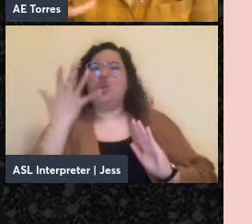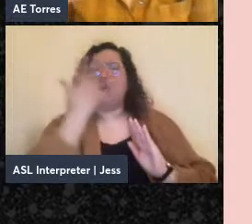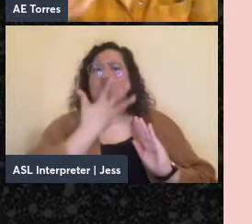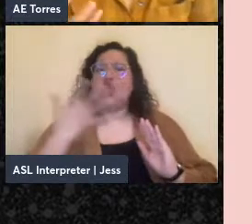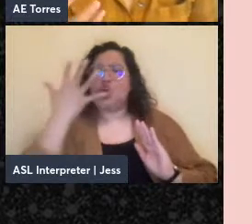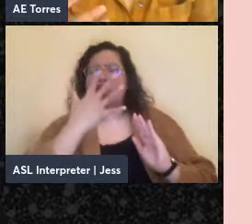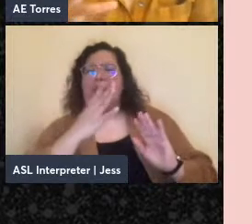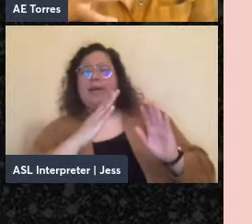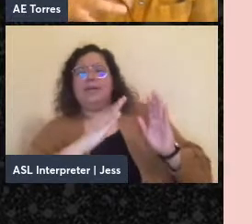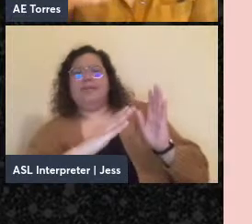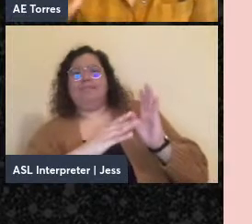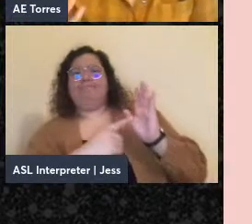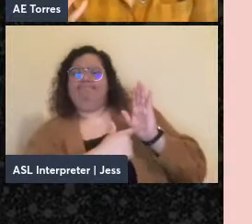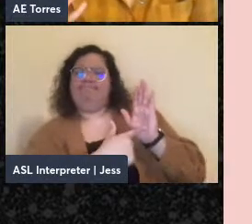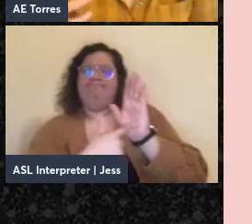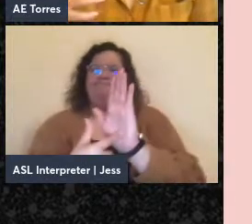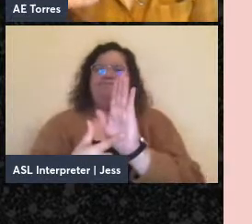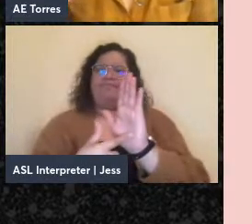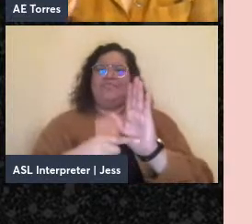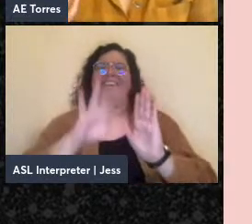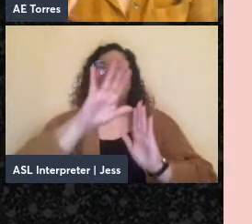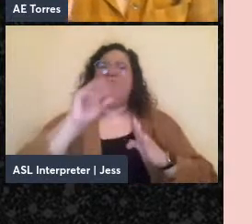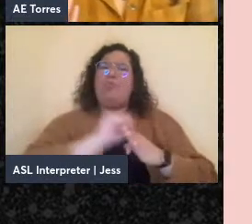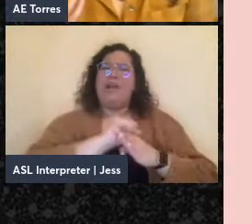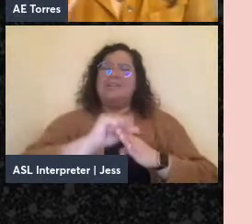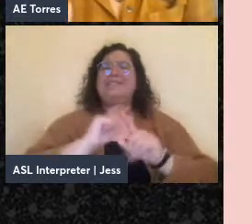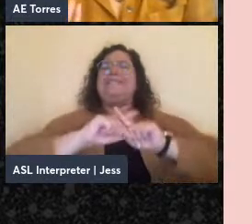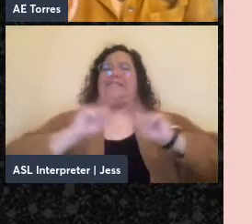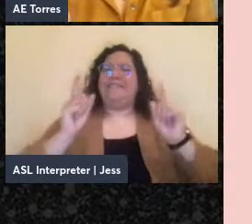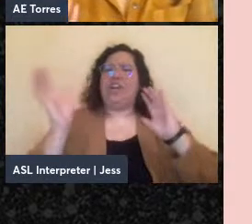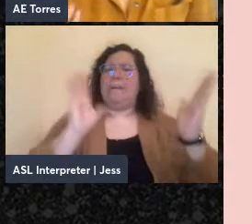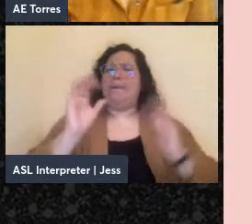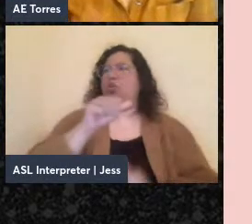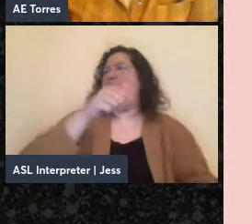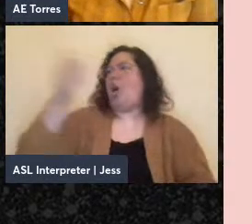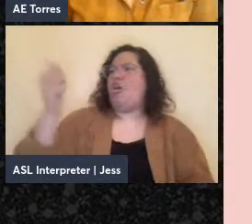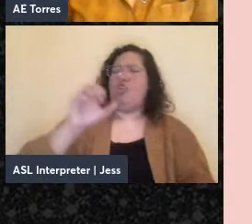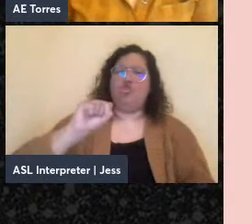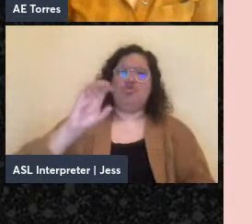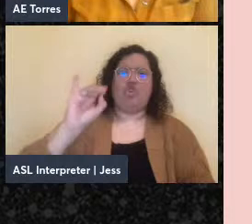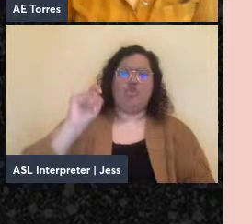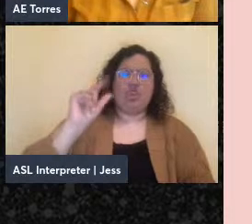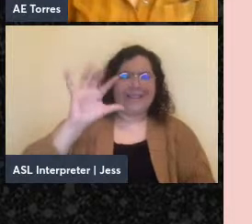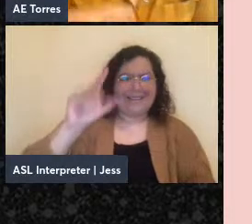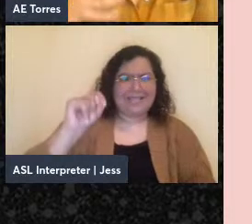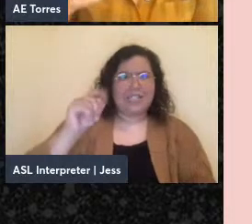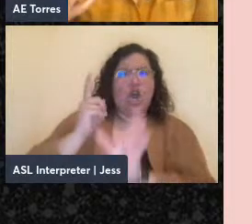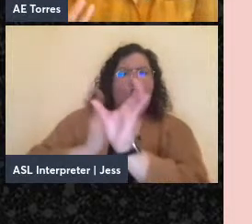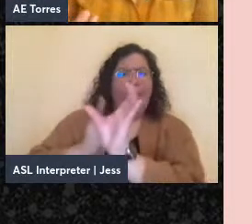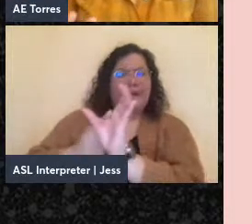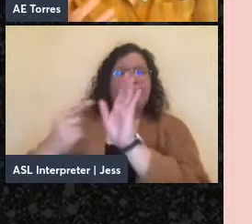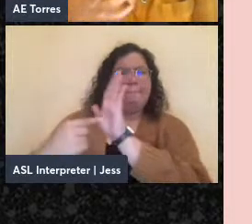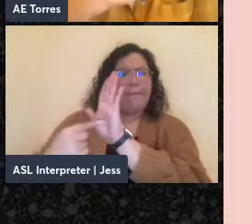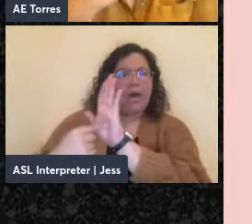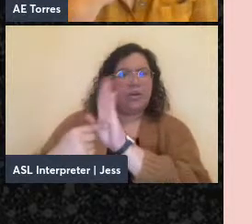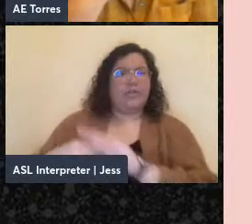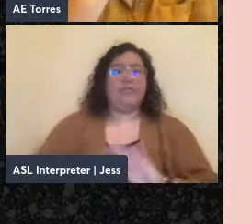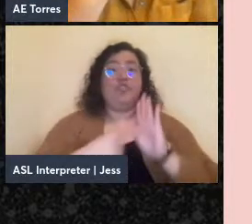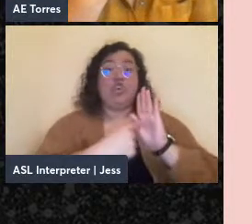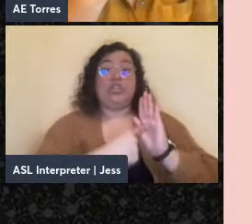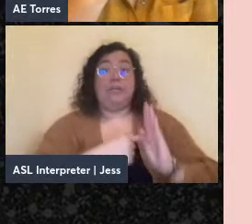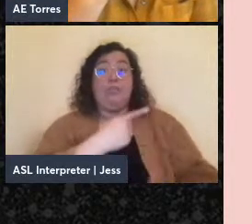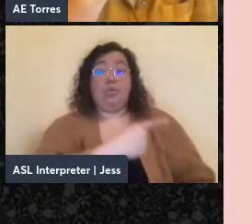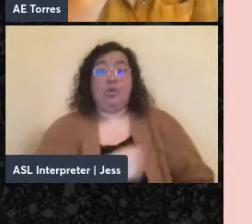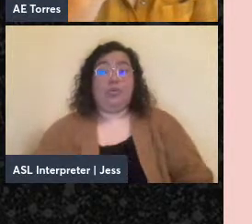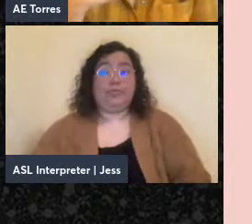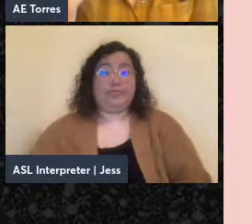an anarchist practice is somewhat different from other socialist and communist models. For example, Arne Glantz-Lelis, who was